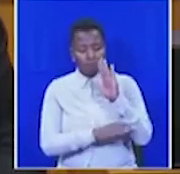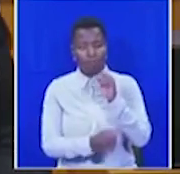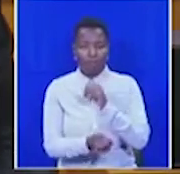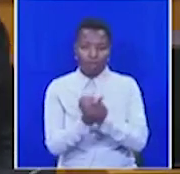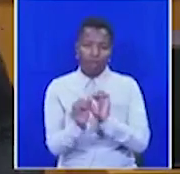Africa. Thank you.